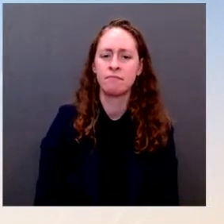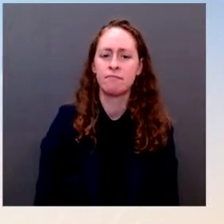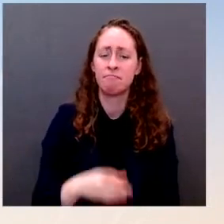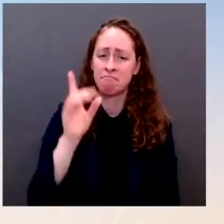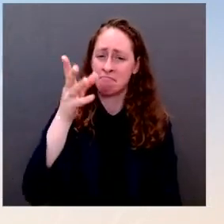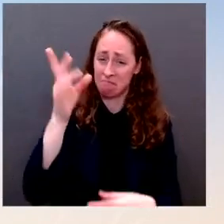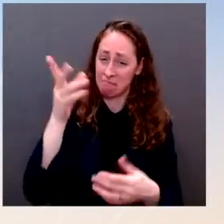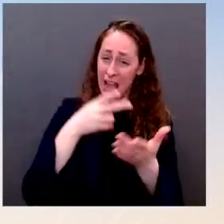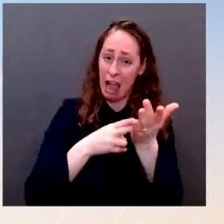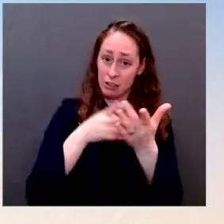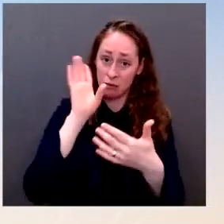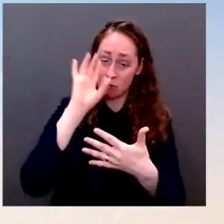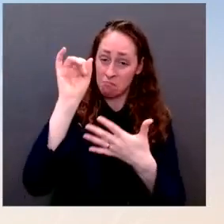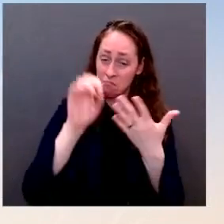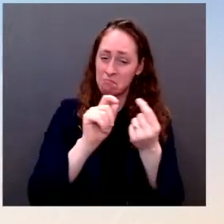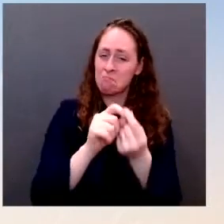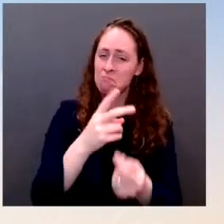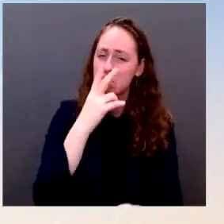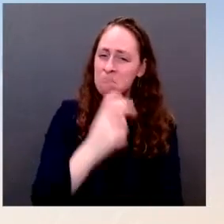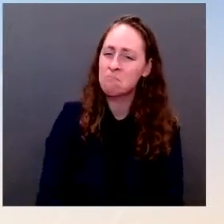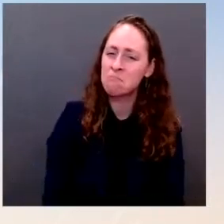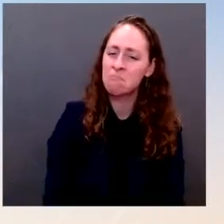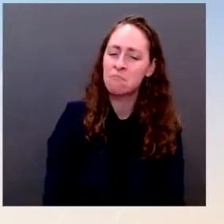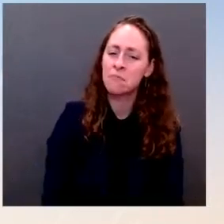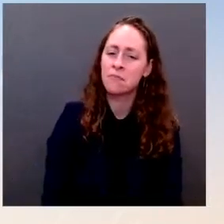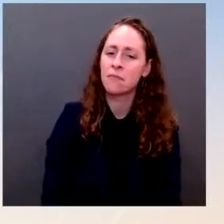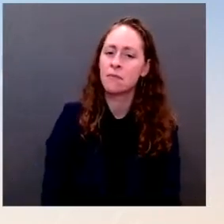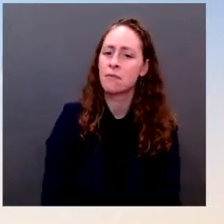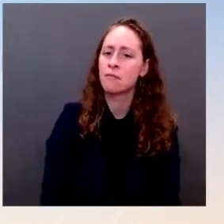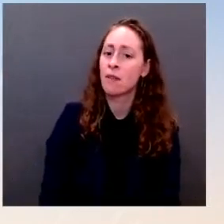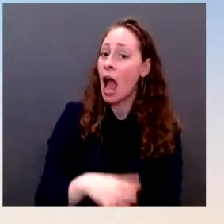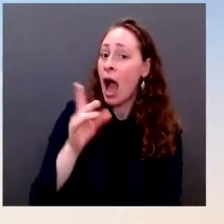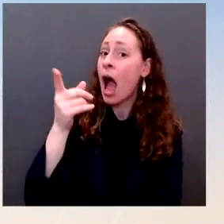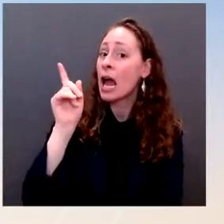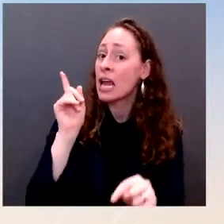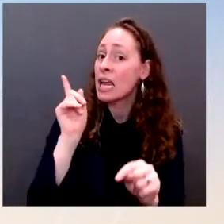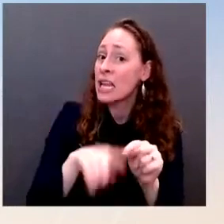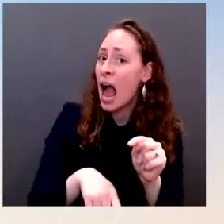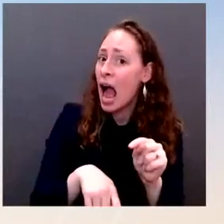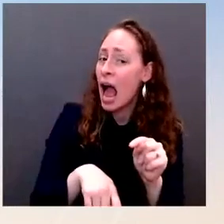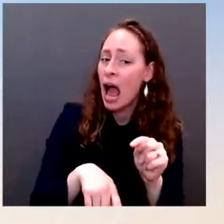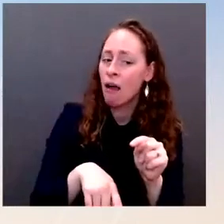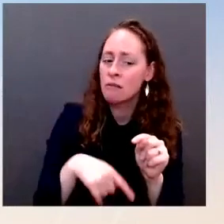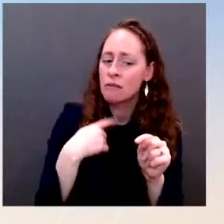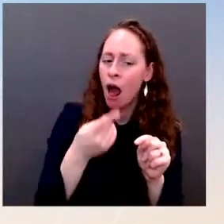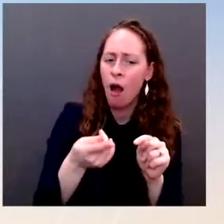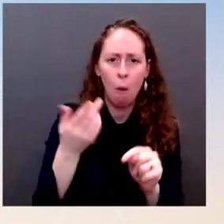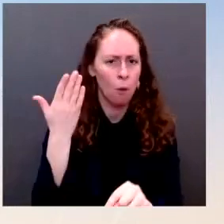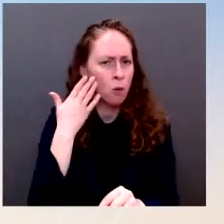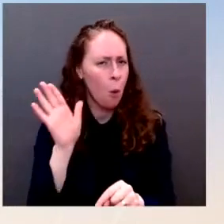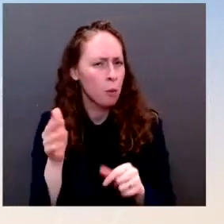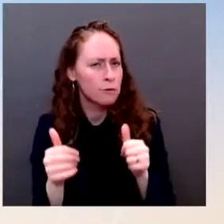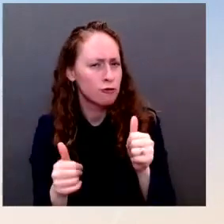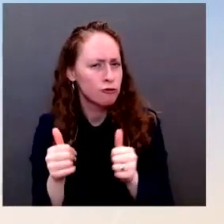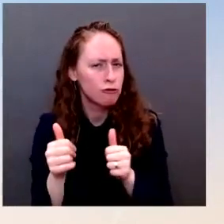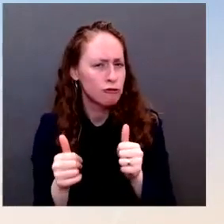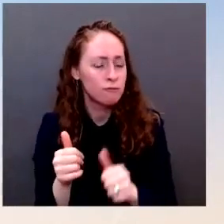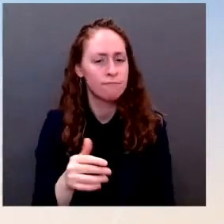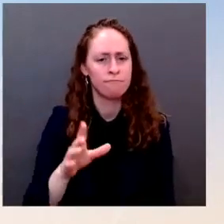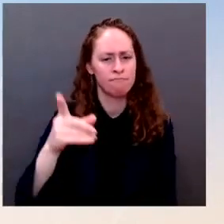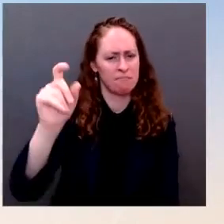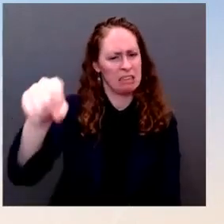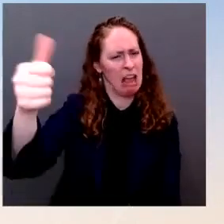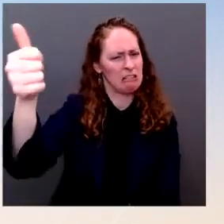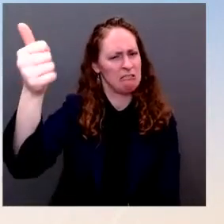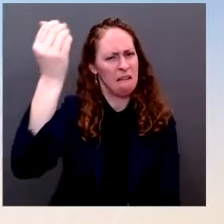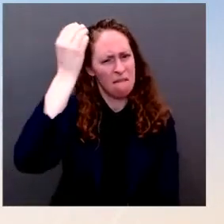assessments. And obviously, you as the Department of Defense does a range of contingency planning. I'll let them speak for themselves on what they could what they could lay out publicly